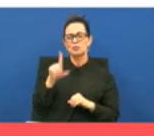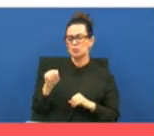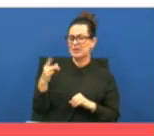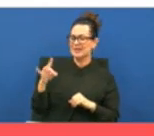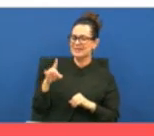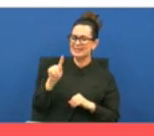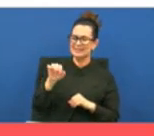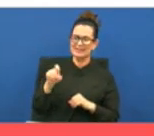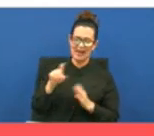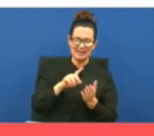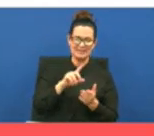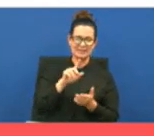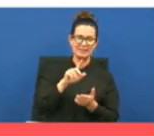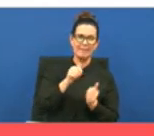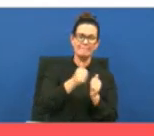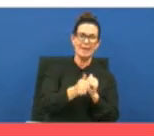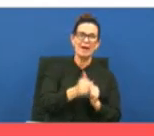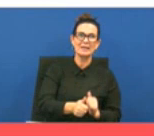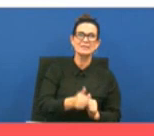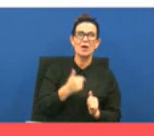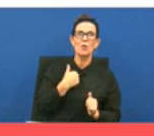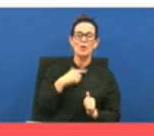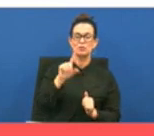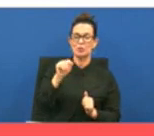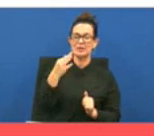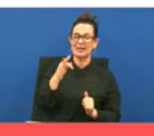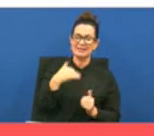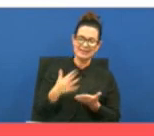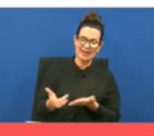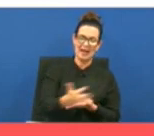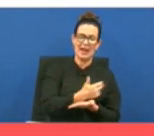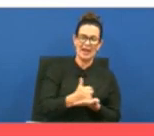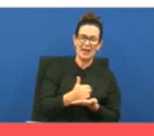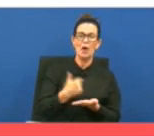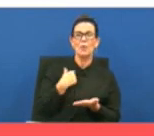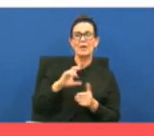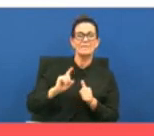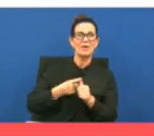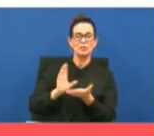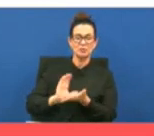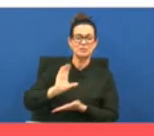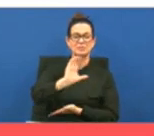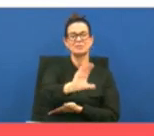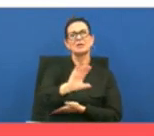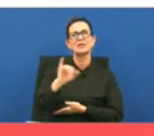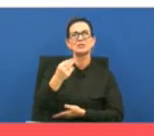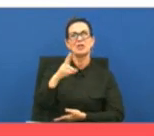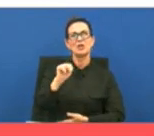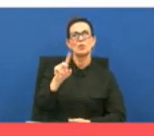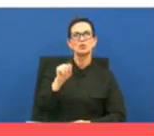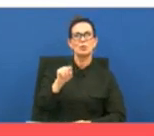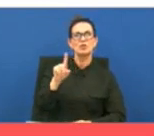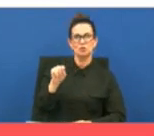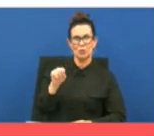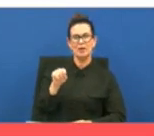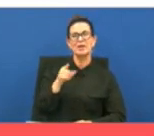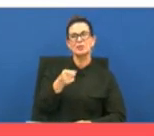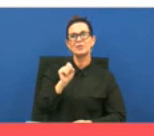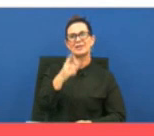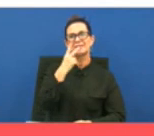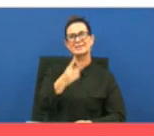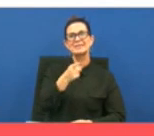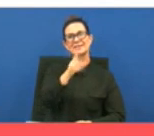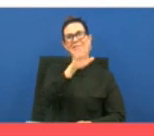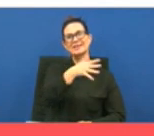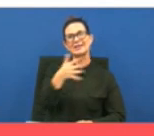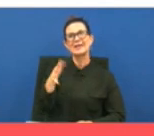we spent all of 2019 collecting that tax and then we didn't get our first allocation until january of 2020. if you can see on the slide it's